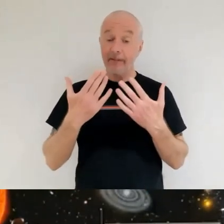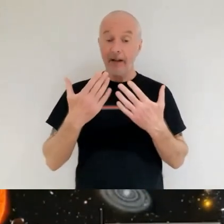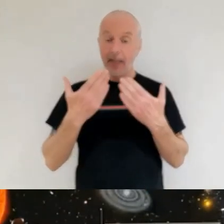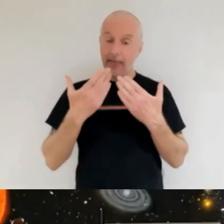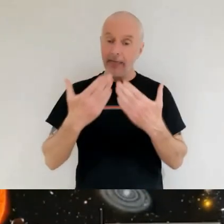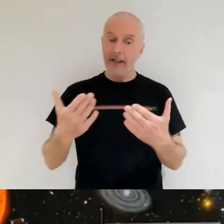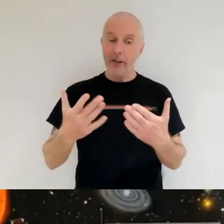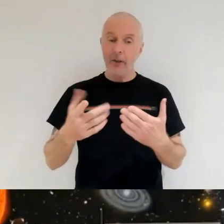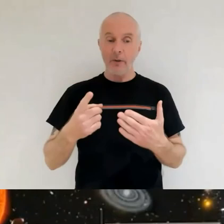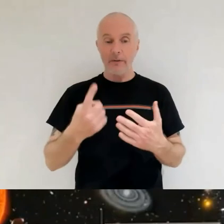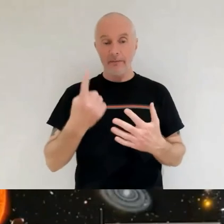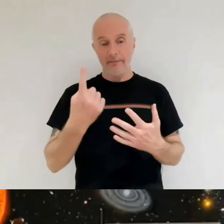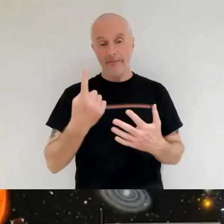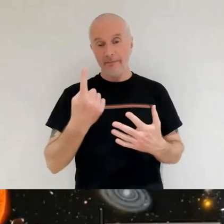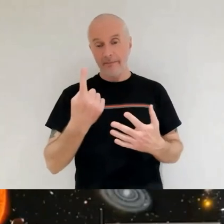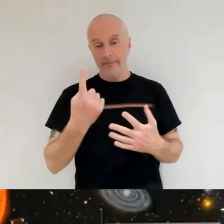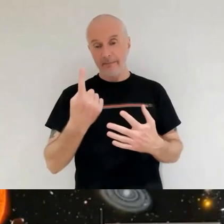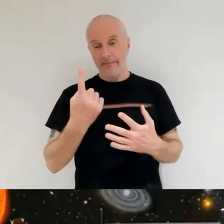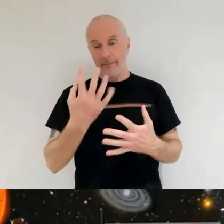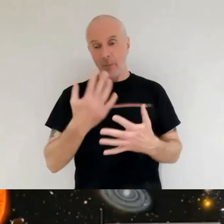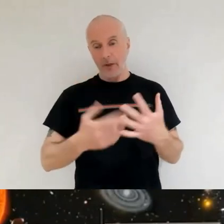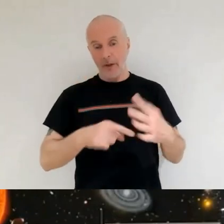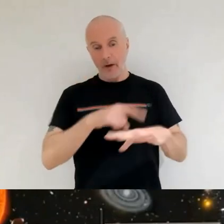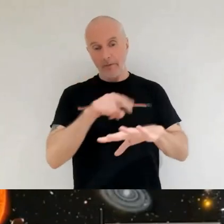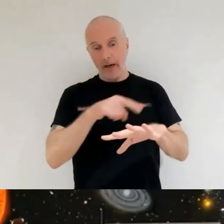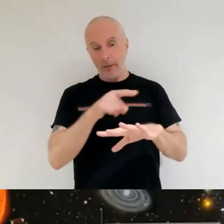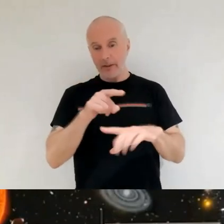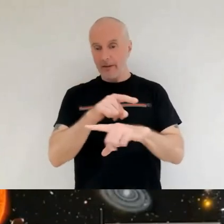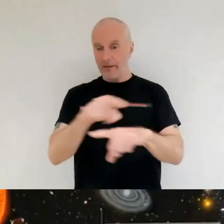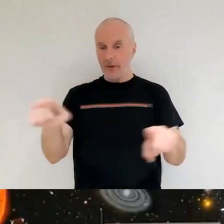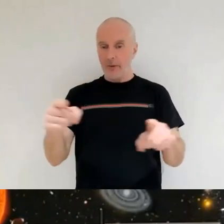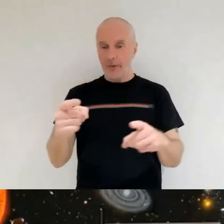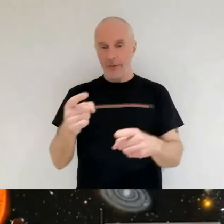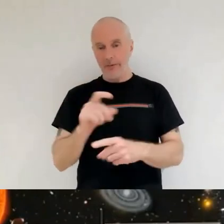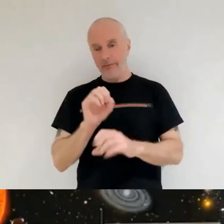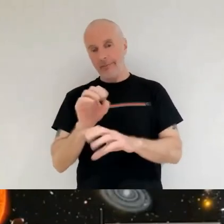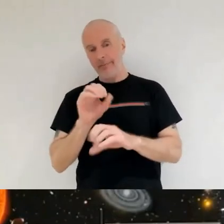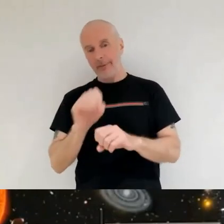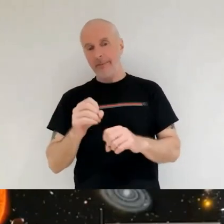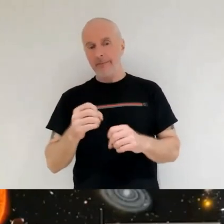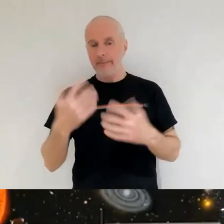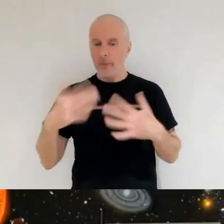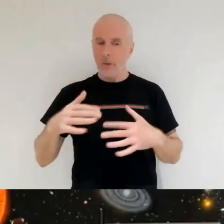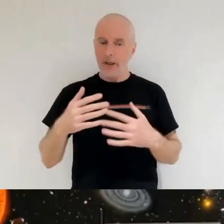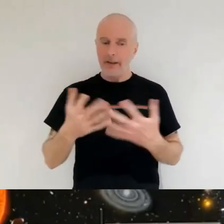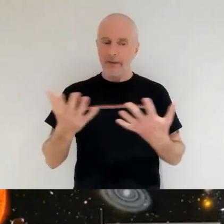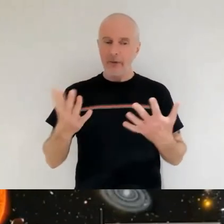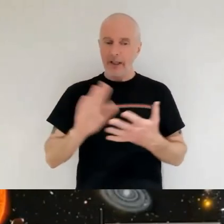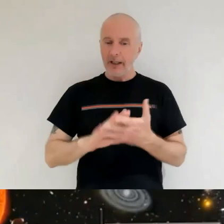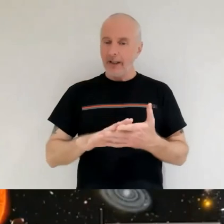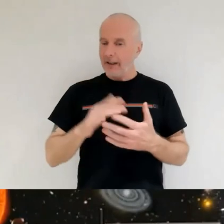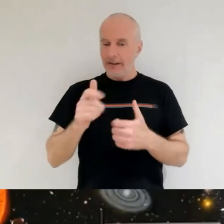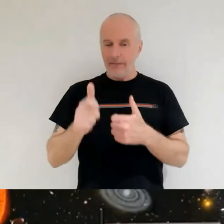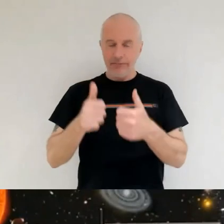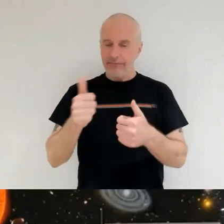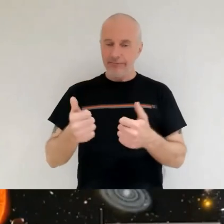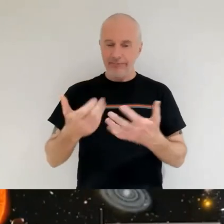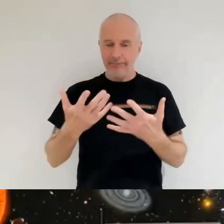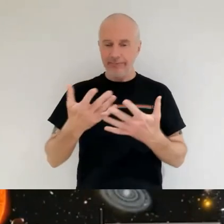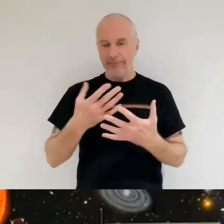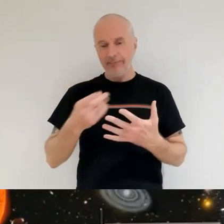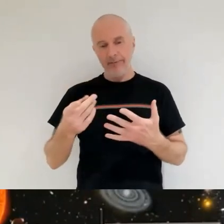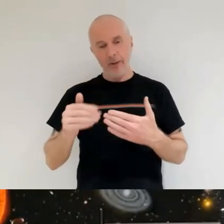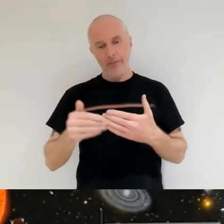spending an hour and a half of your time this evening in front of the keel physics center sophie it's been fabulous i wish you all the very best with your uh next